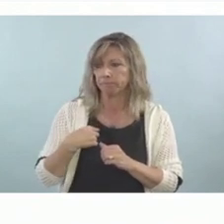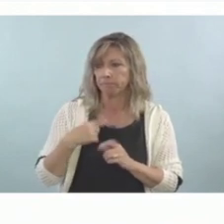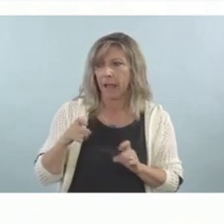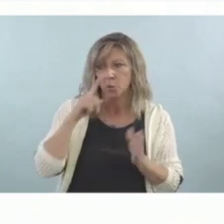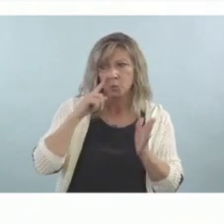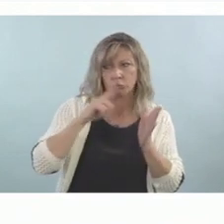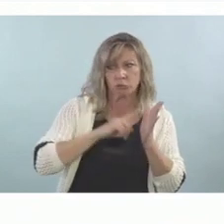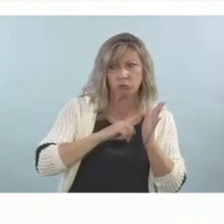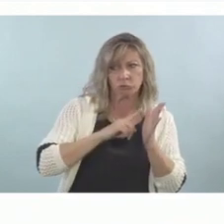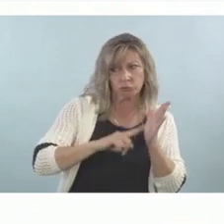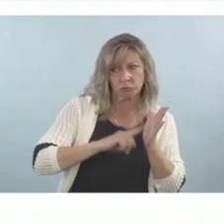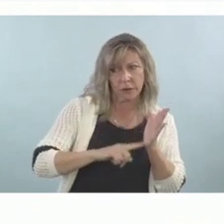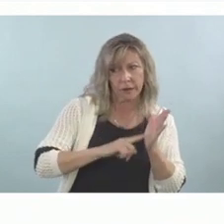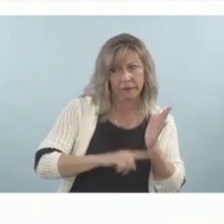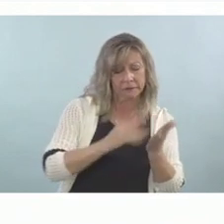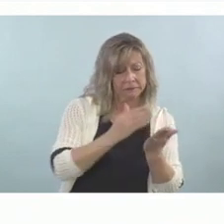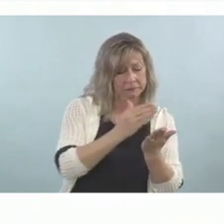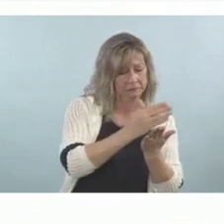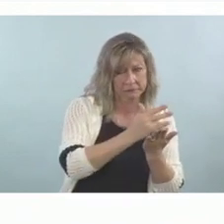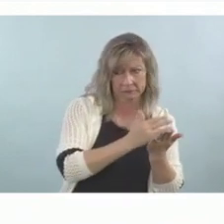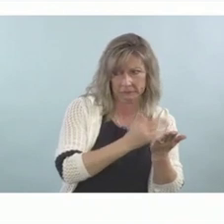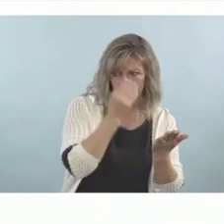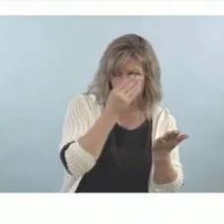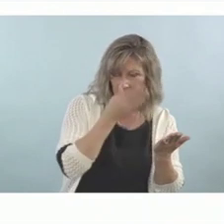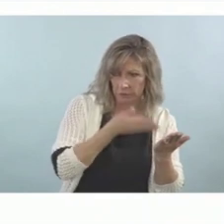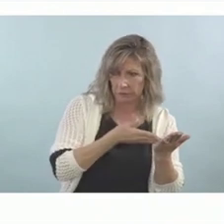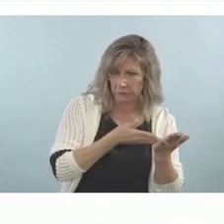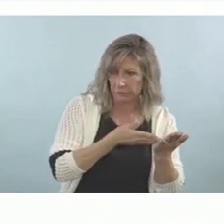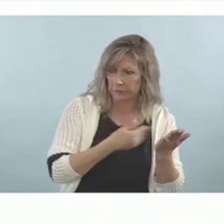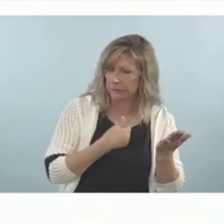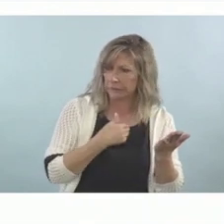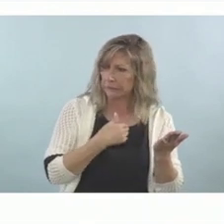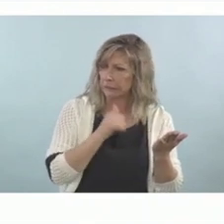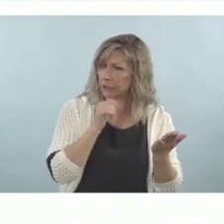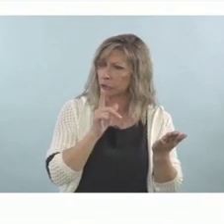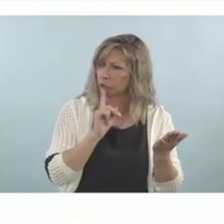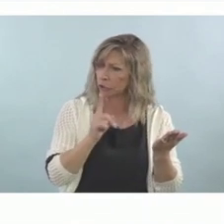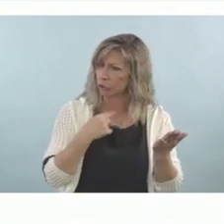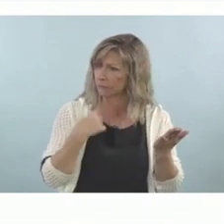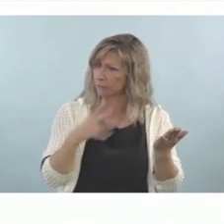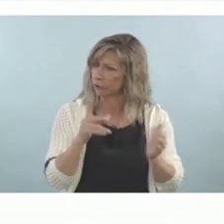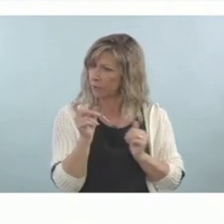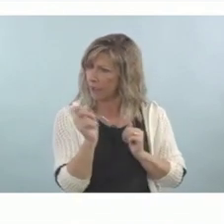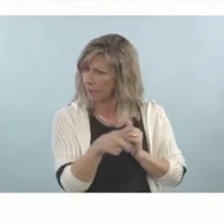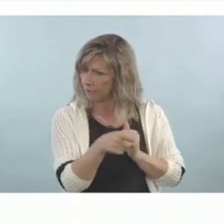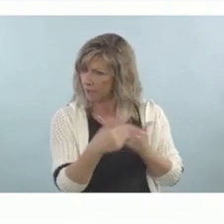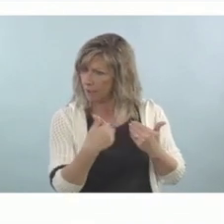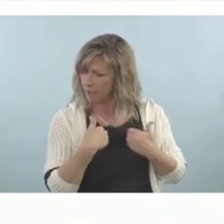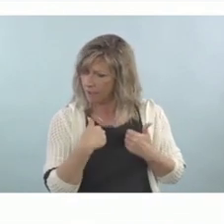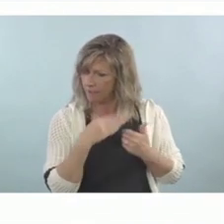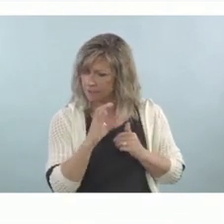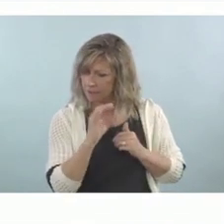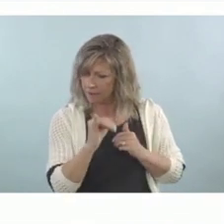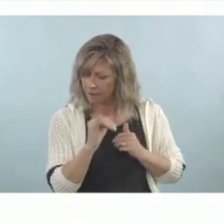I asked them if they had cochlear implants or not. And I'll tell you why.